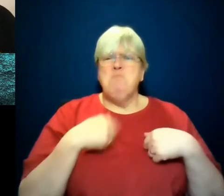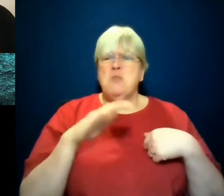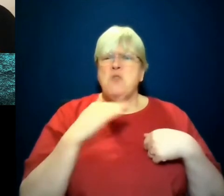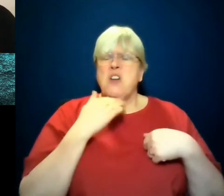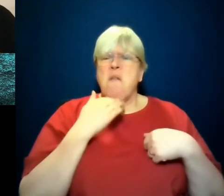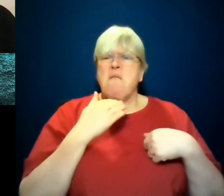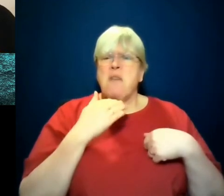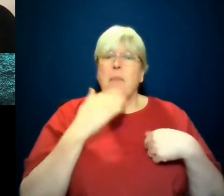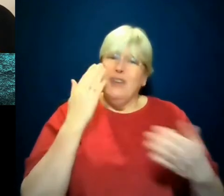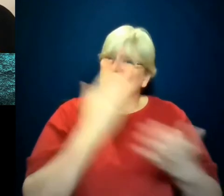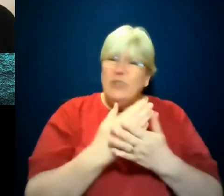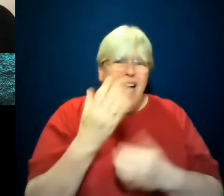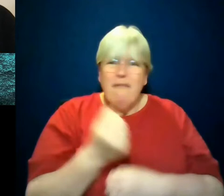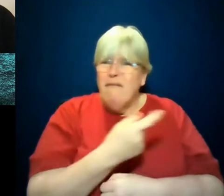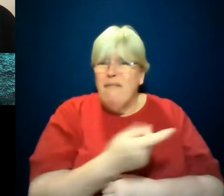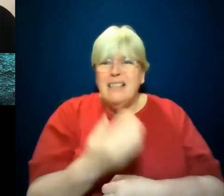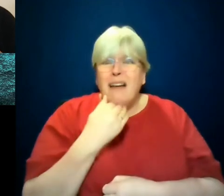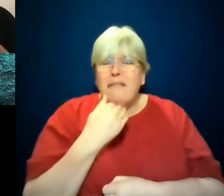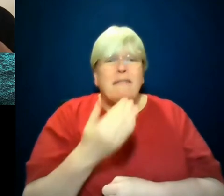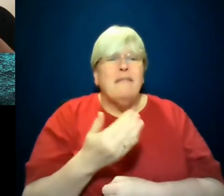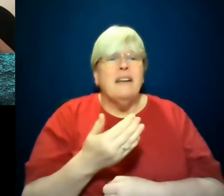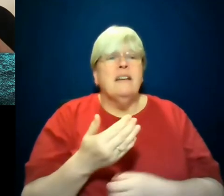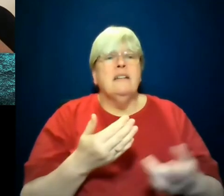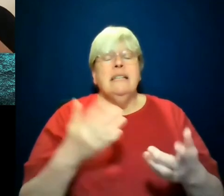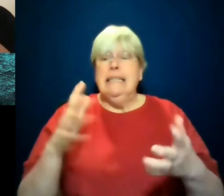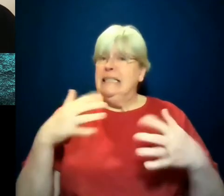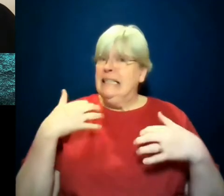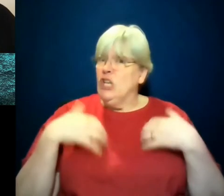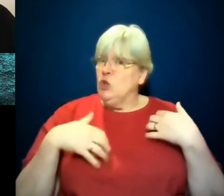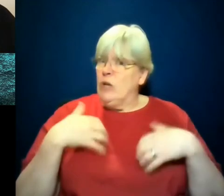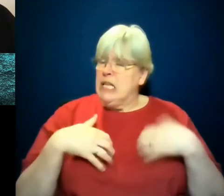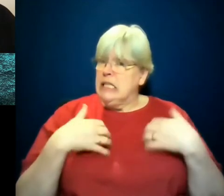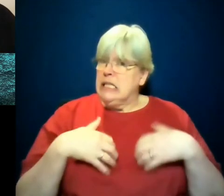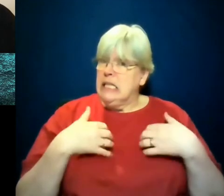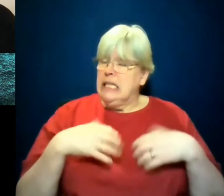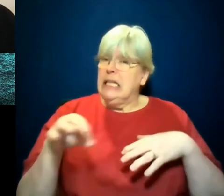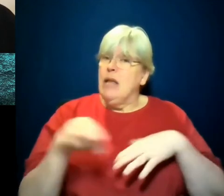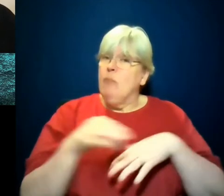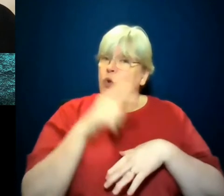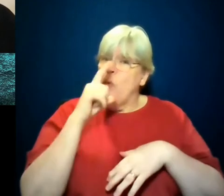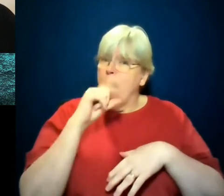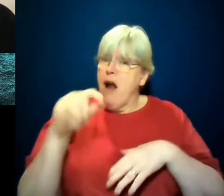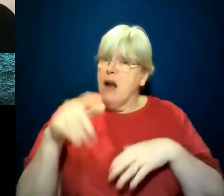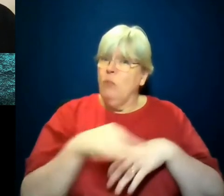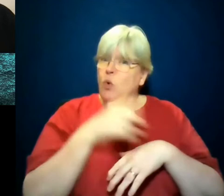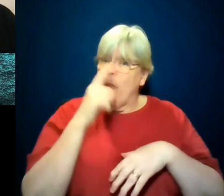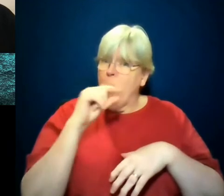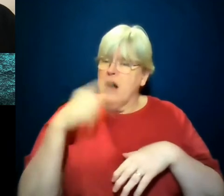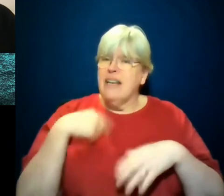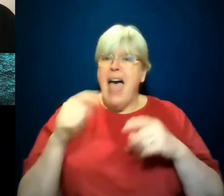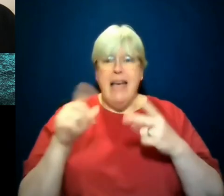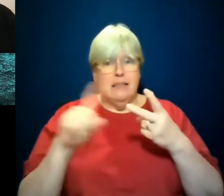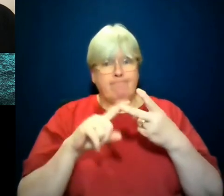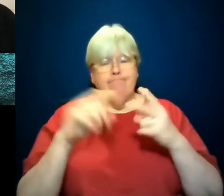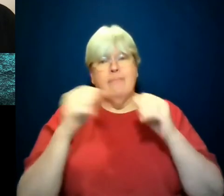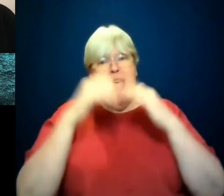truly is. I mean, this is, is, is so interesting in, in Bluebird, Bluebird and Heaven, My Home, because they are very